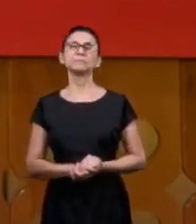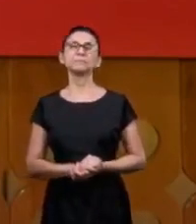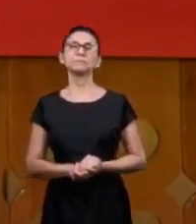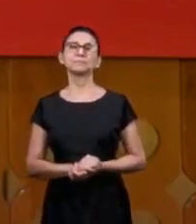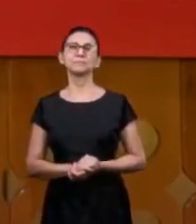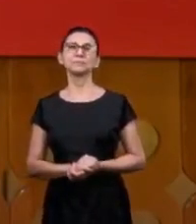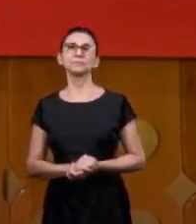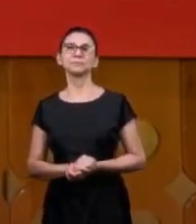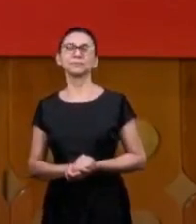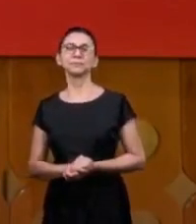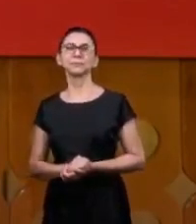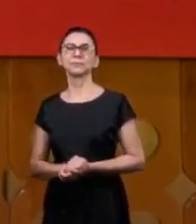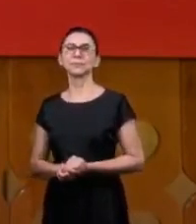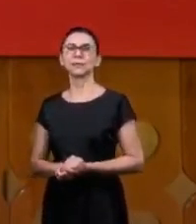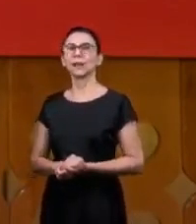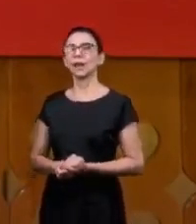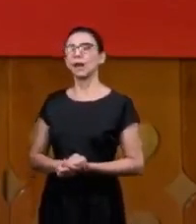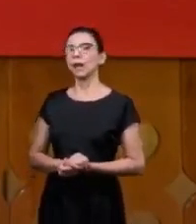and this pastor